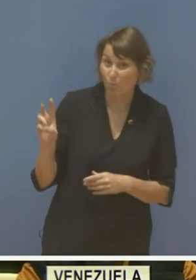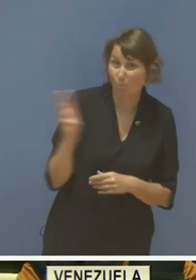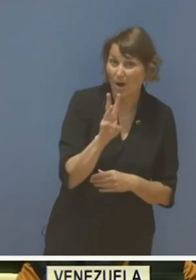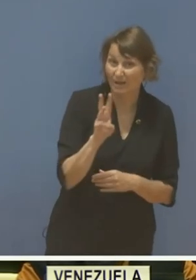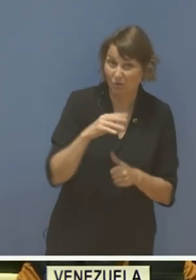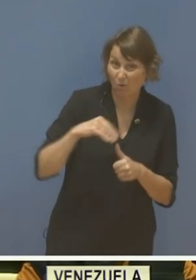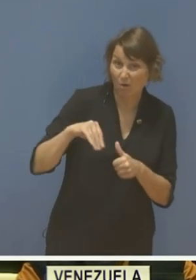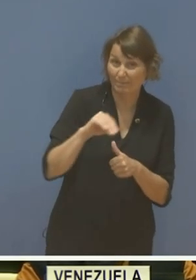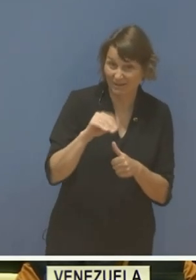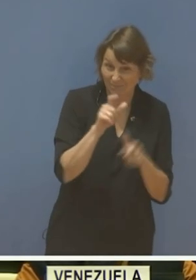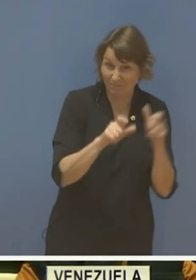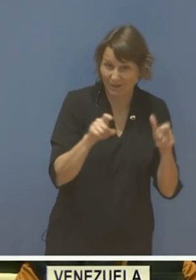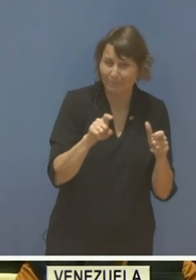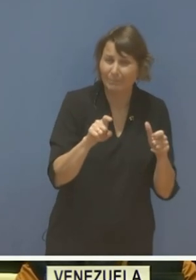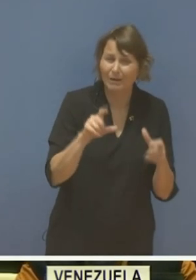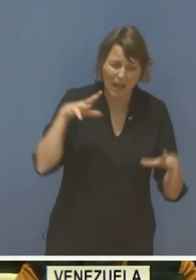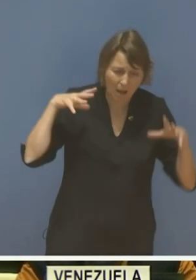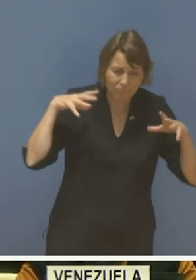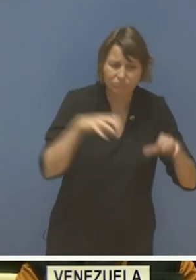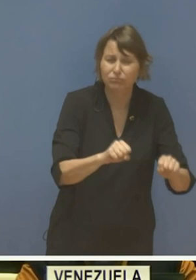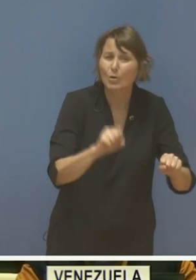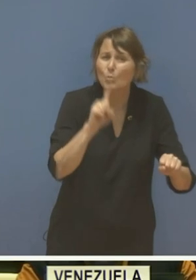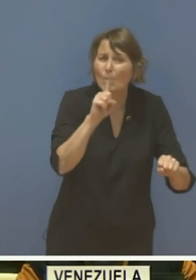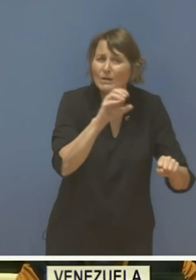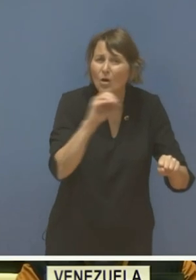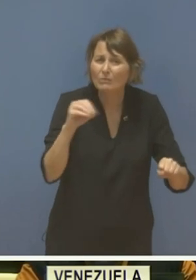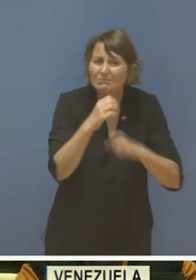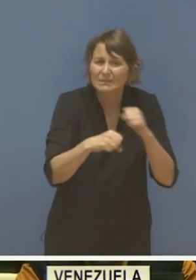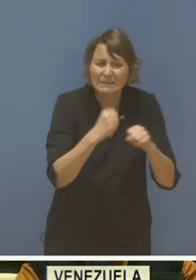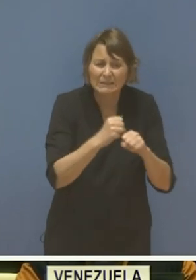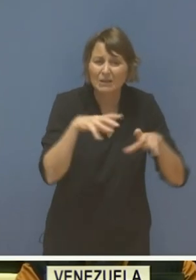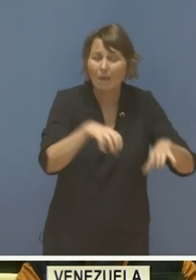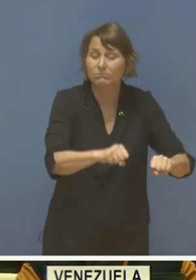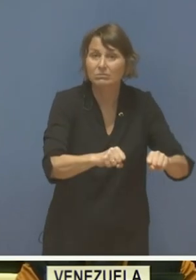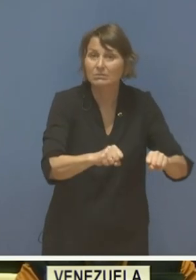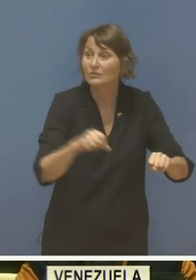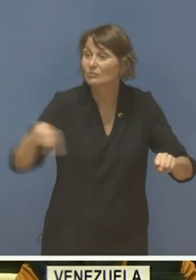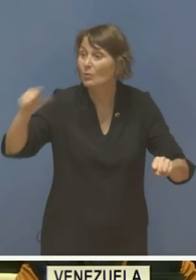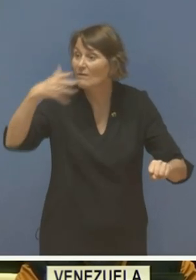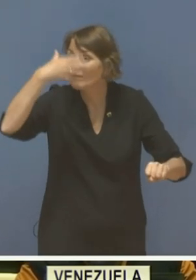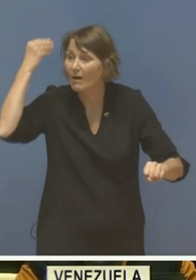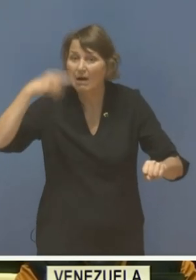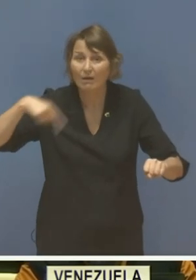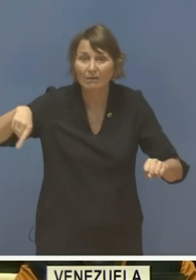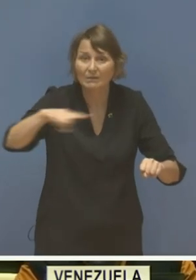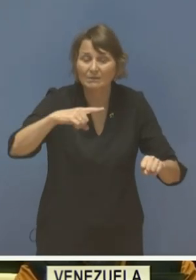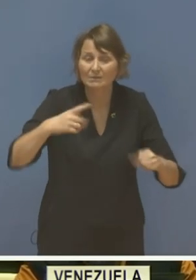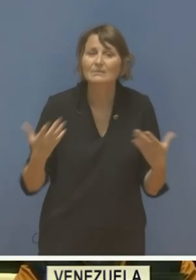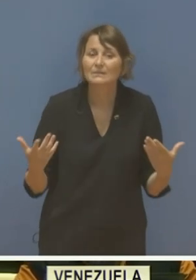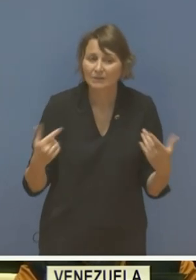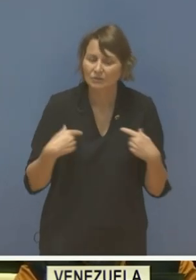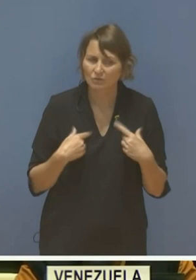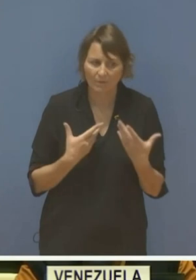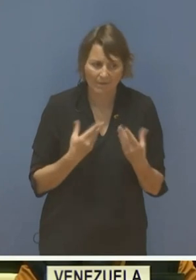for more than a hundred years, is forgotten? This has consequences for the